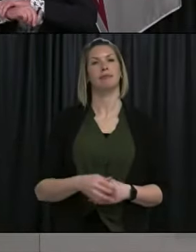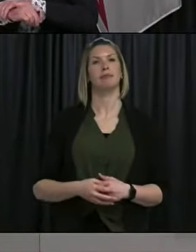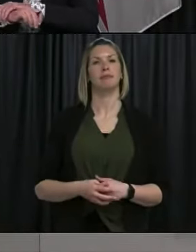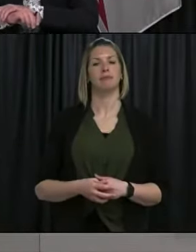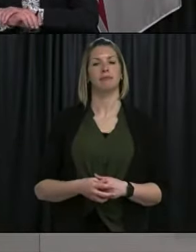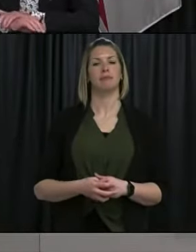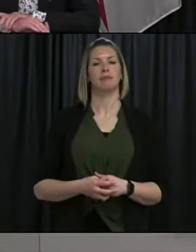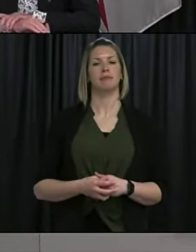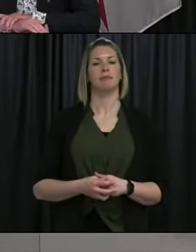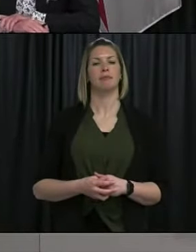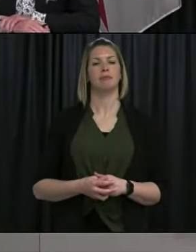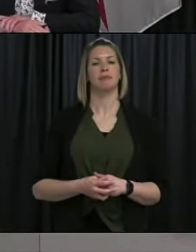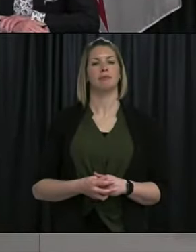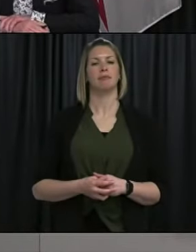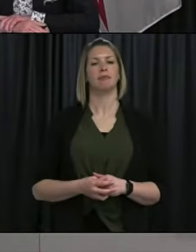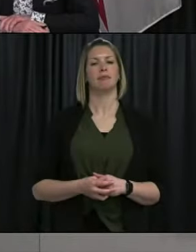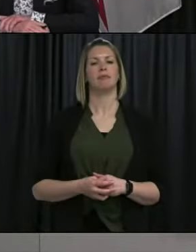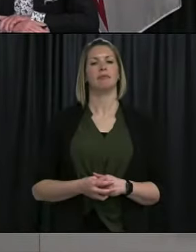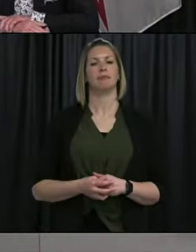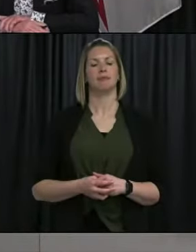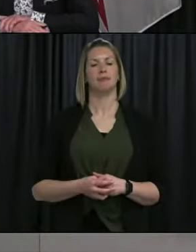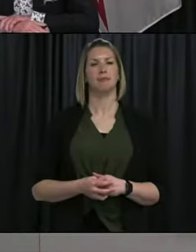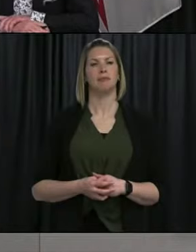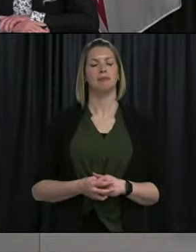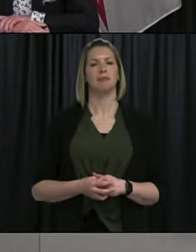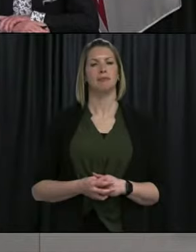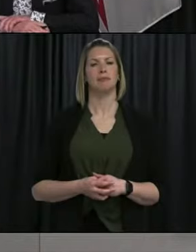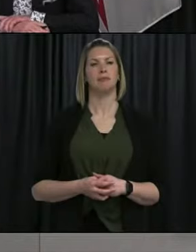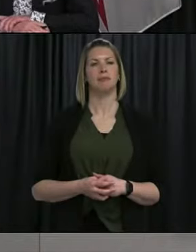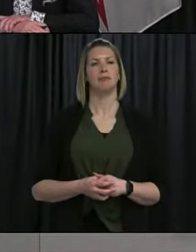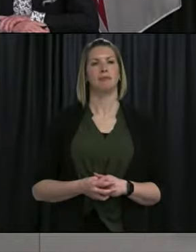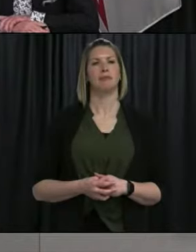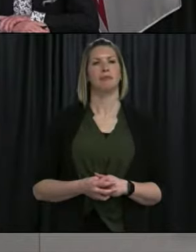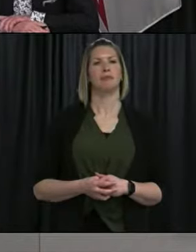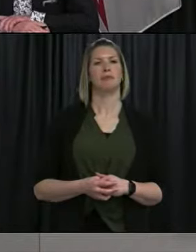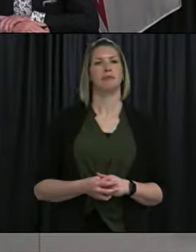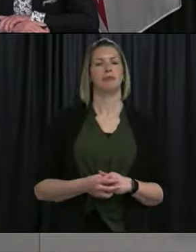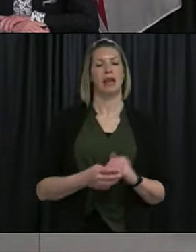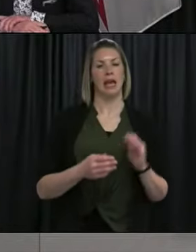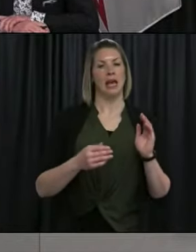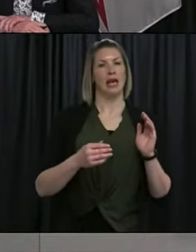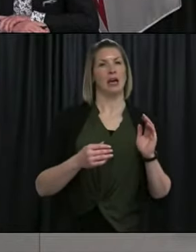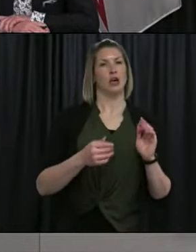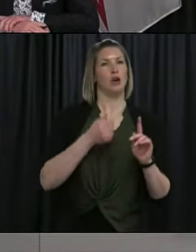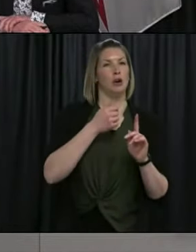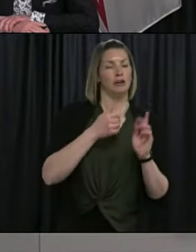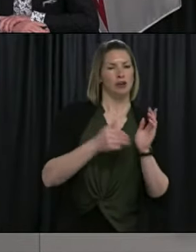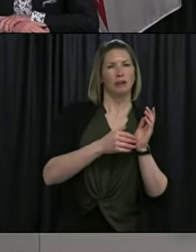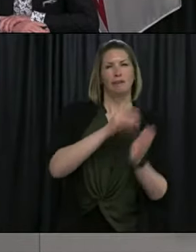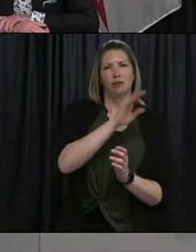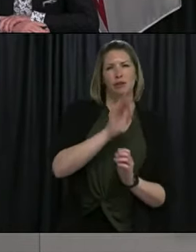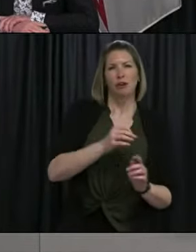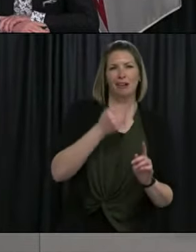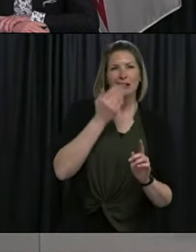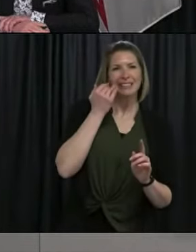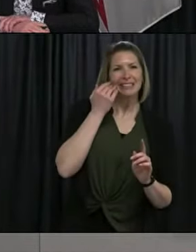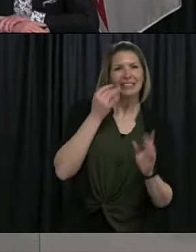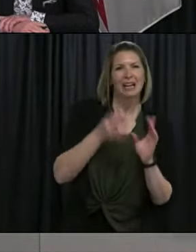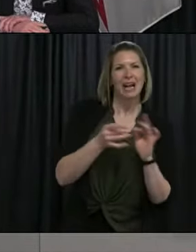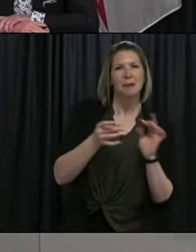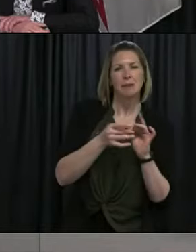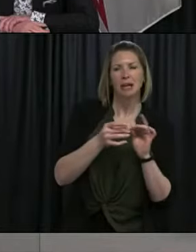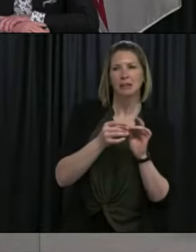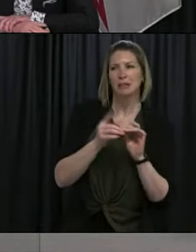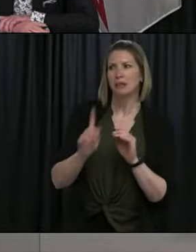Dr. Fitzgerald, you said today that the risk of an outbreak has never been higher. Why are we not bringing in